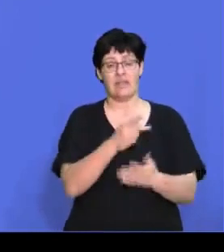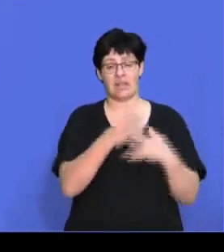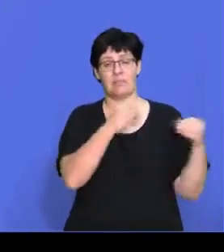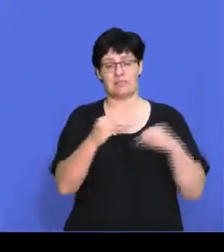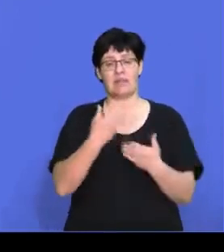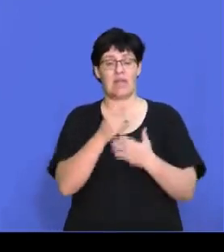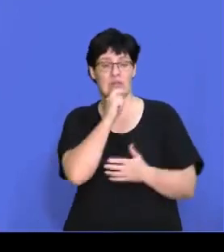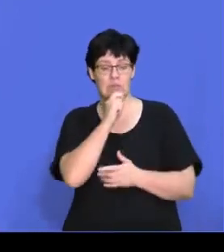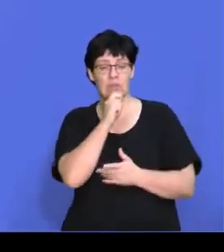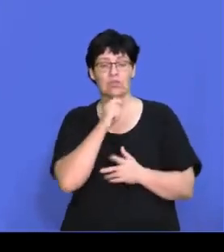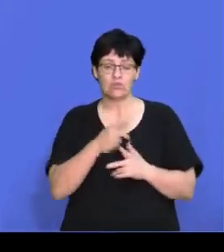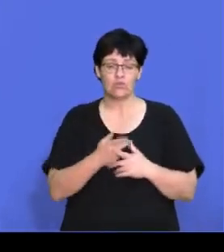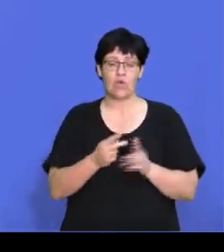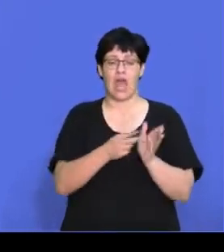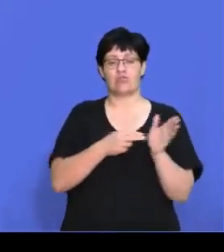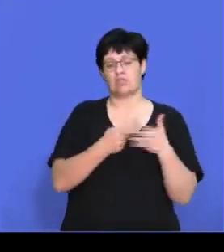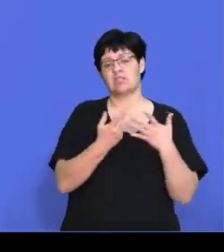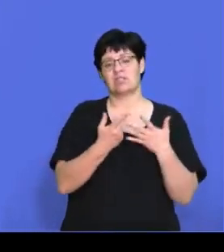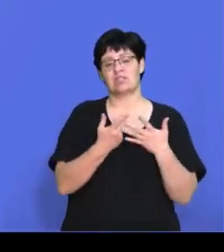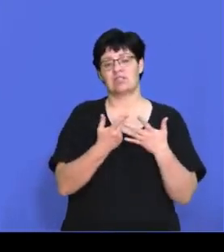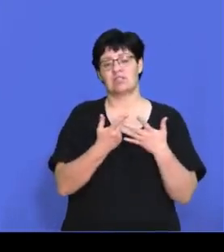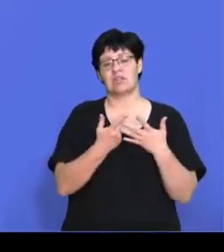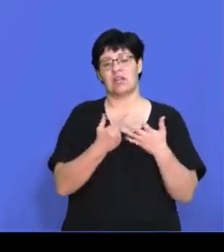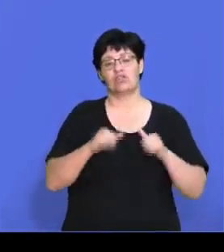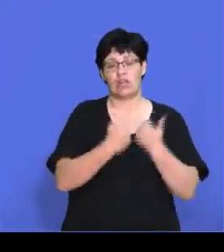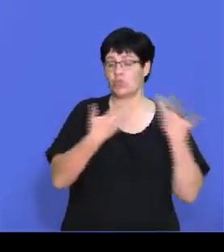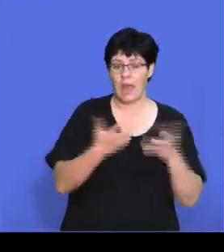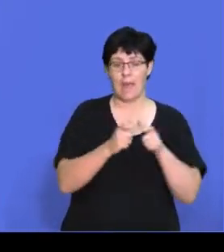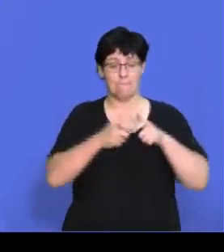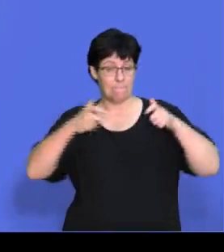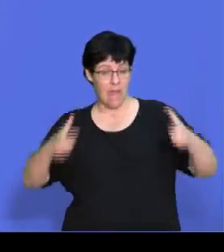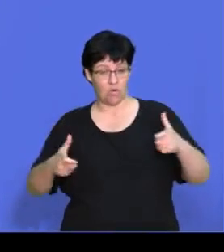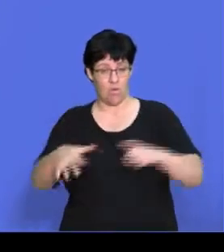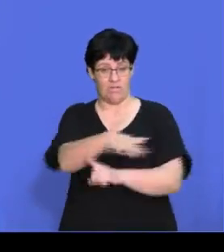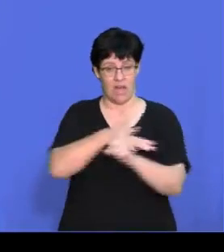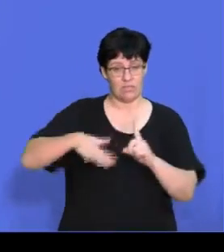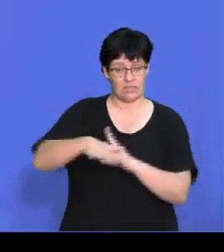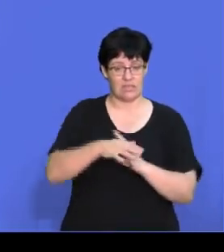that a business may use to address challenges in the macro environment.